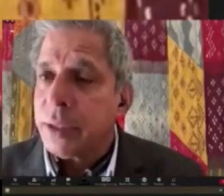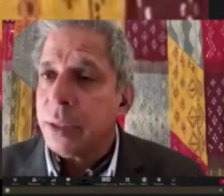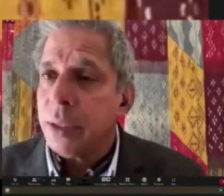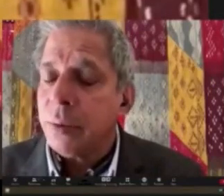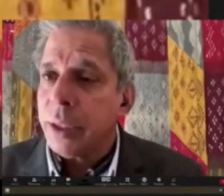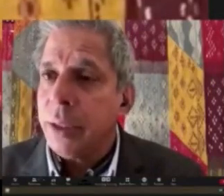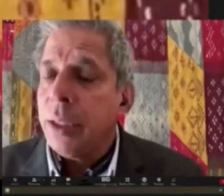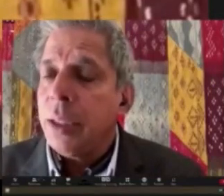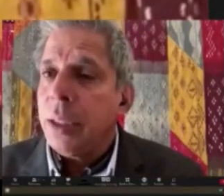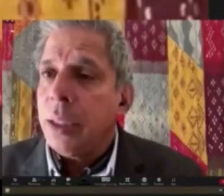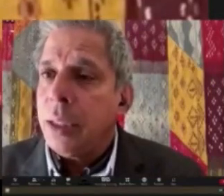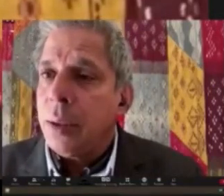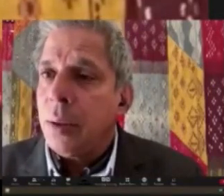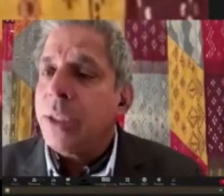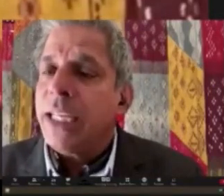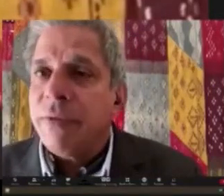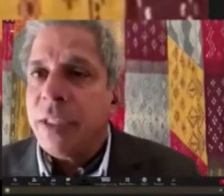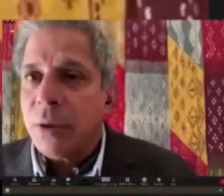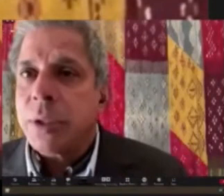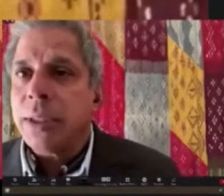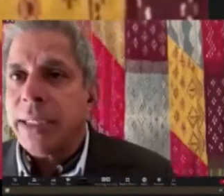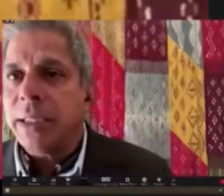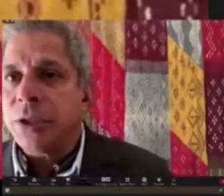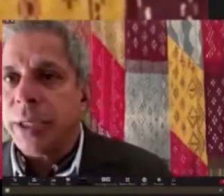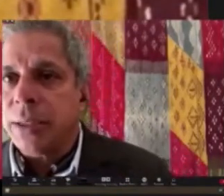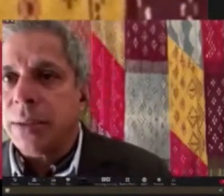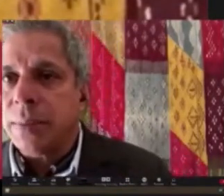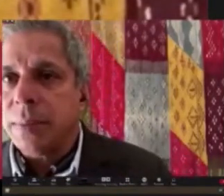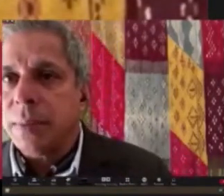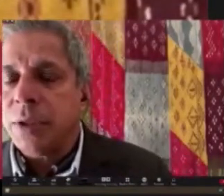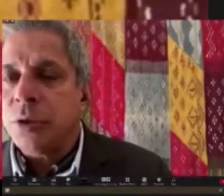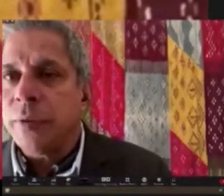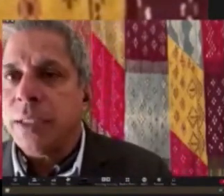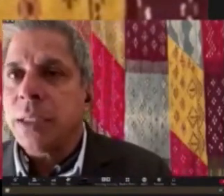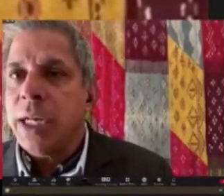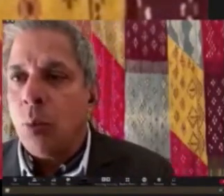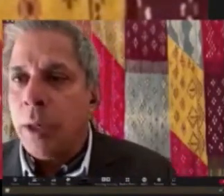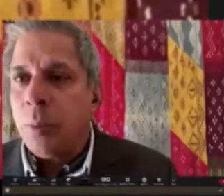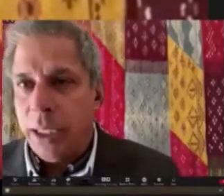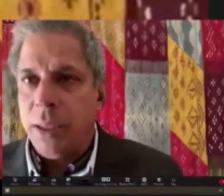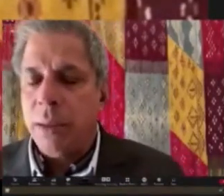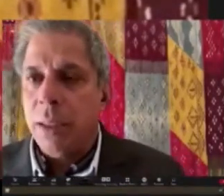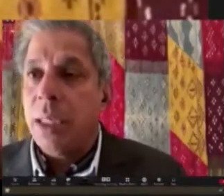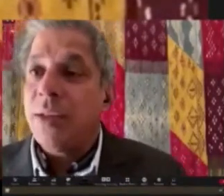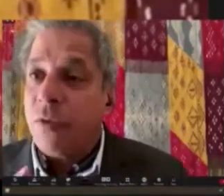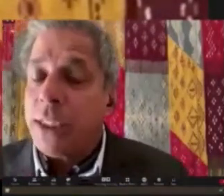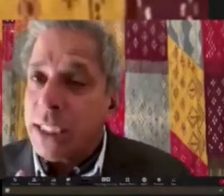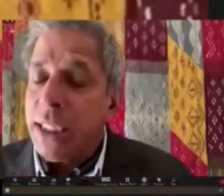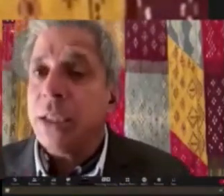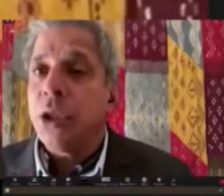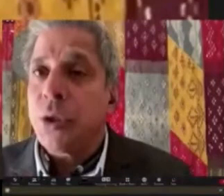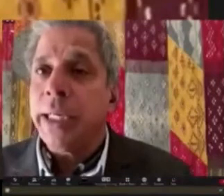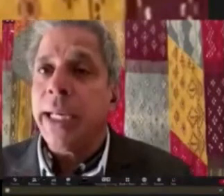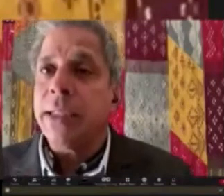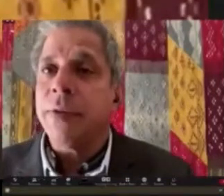the previous record was 11,000 lightning strikes that drove this in one week the full